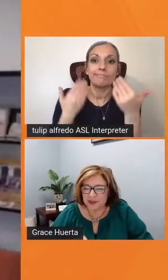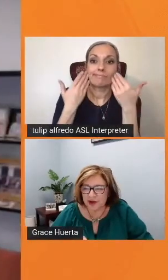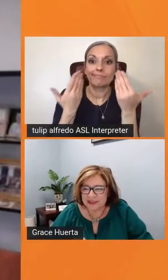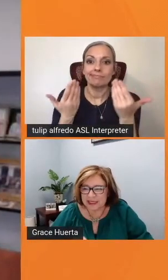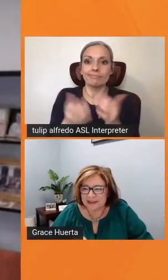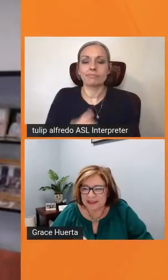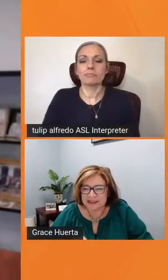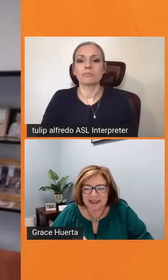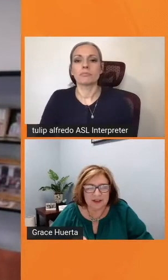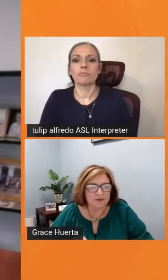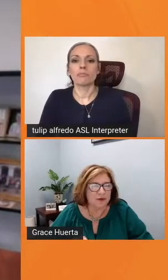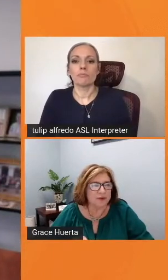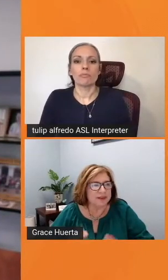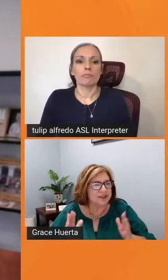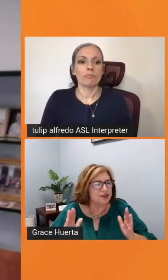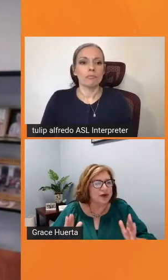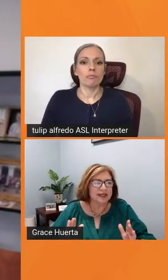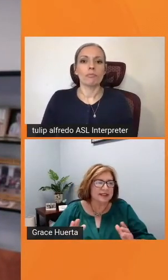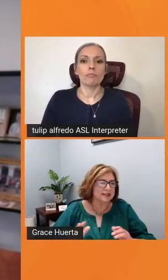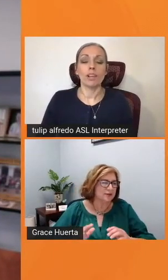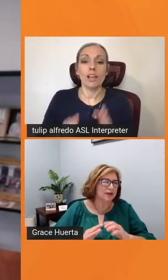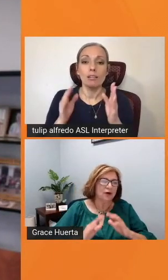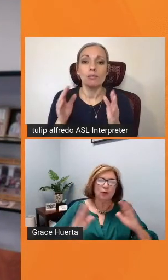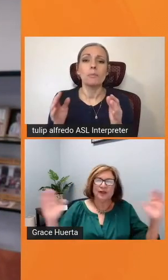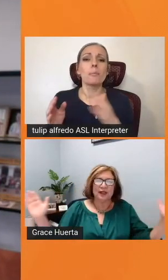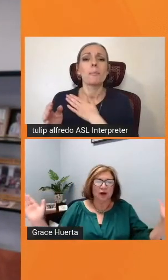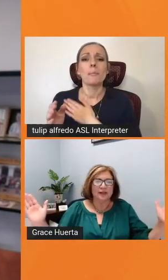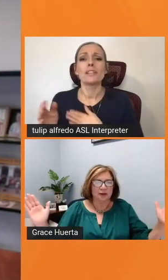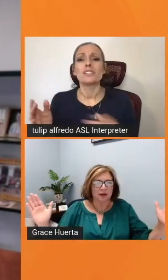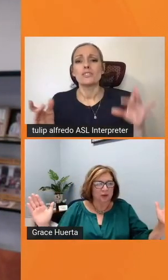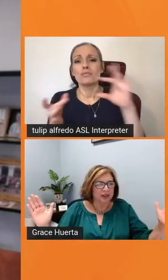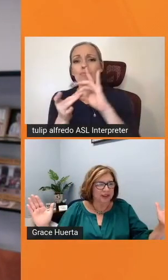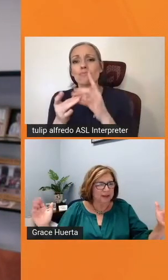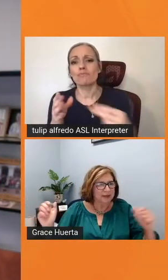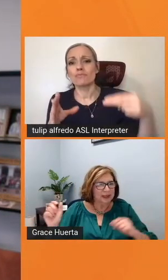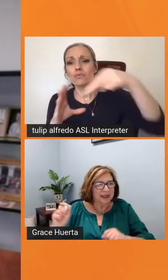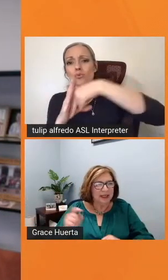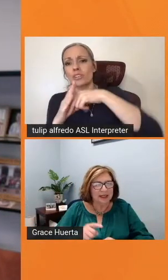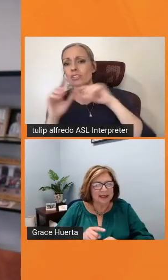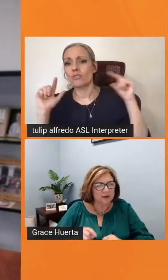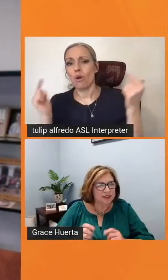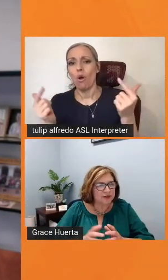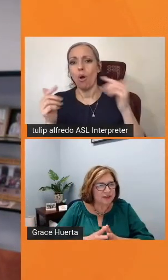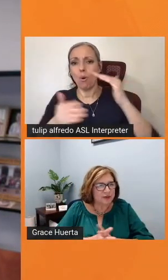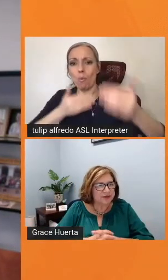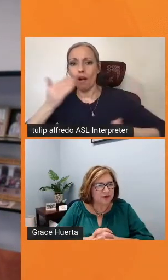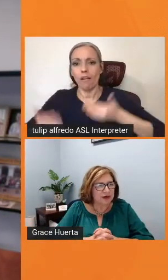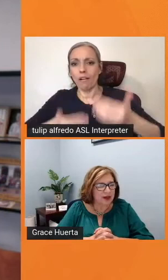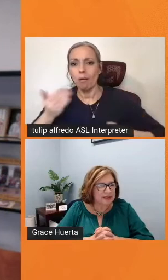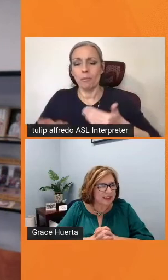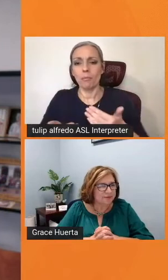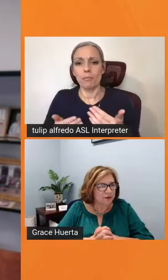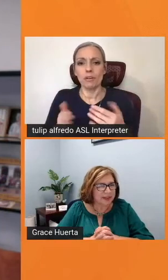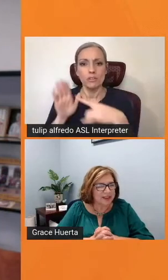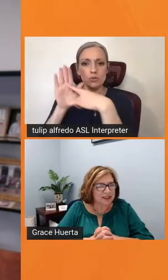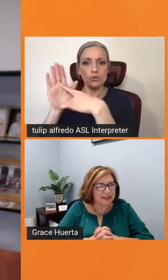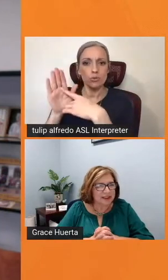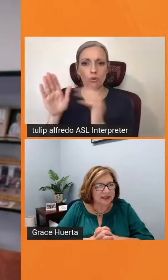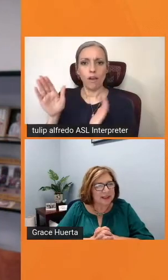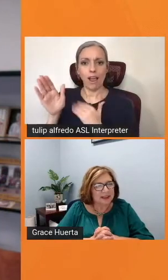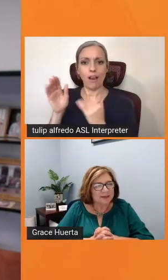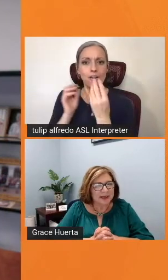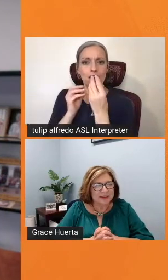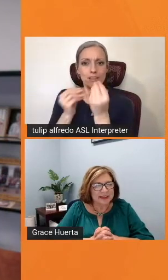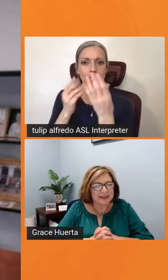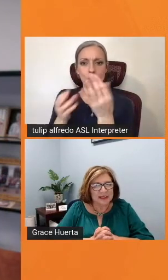screen of where the contact is. I look forward, please join us. We are open, all are welcome. Can you share the screen for our contact information?